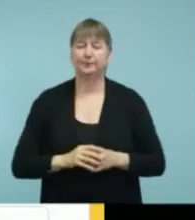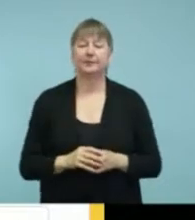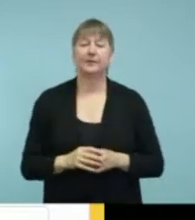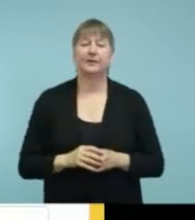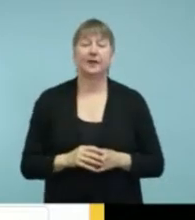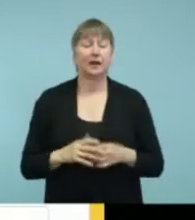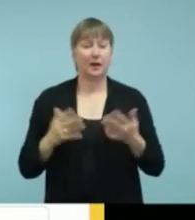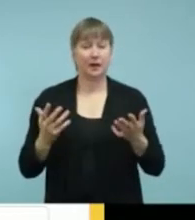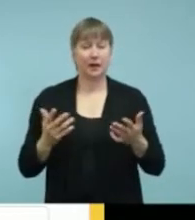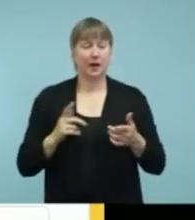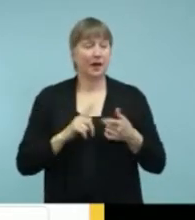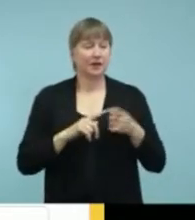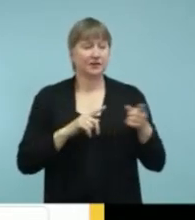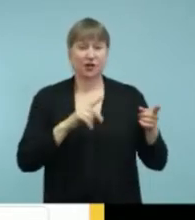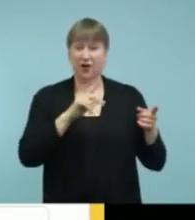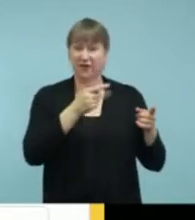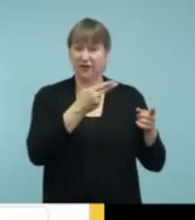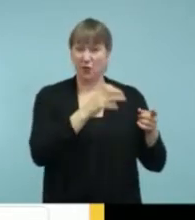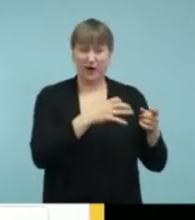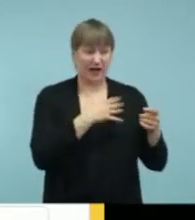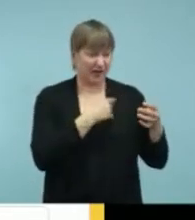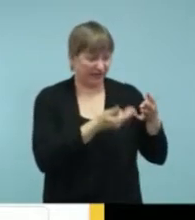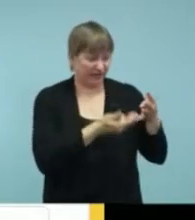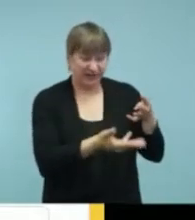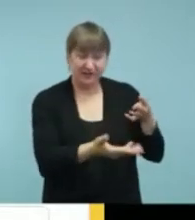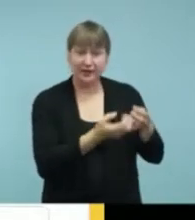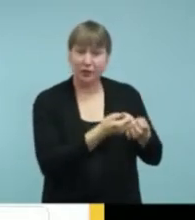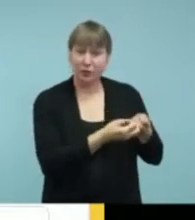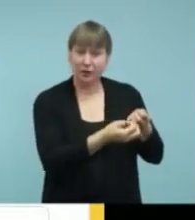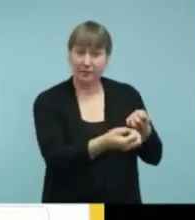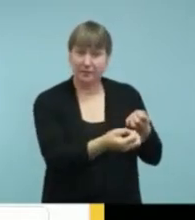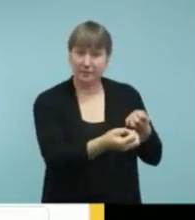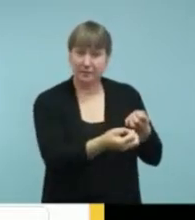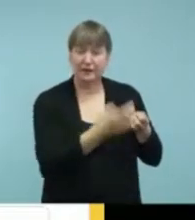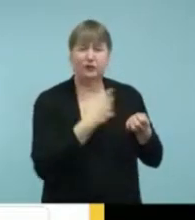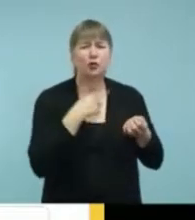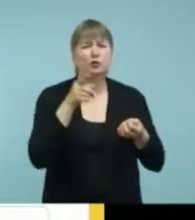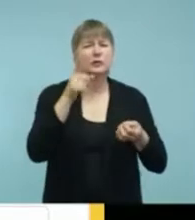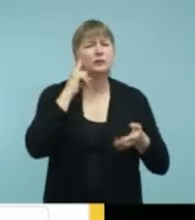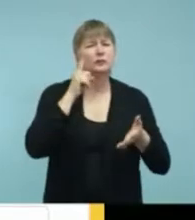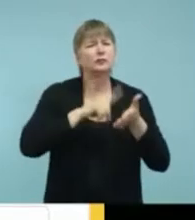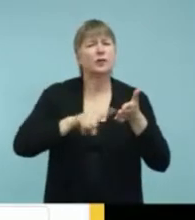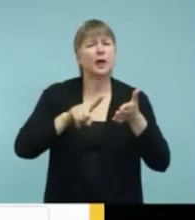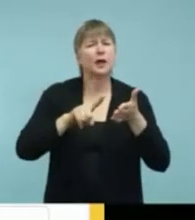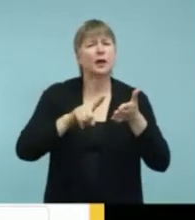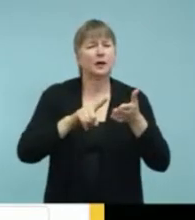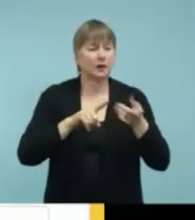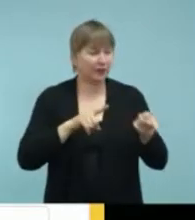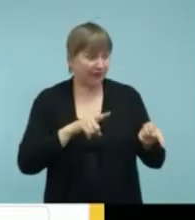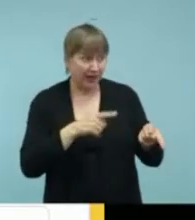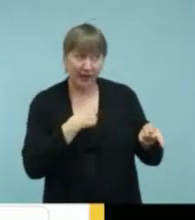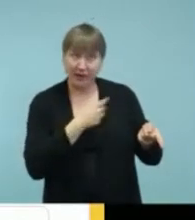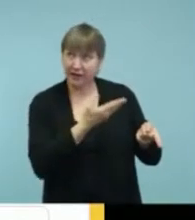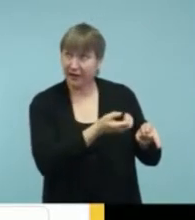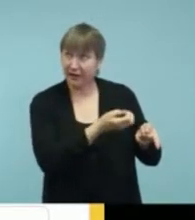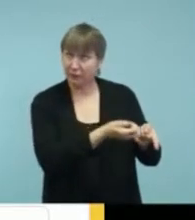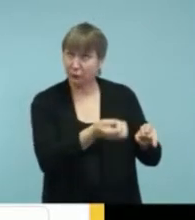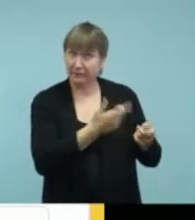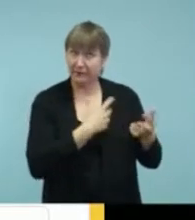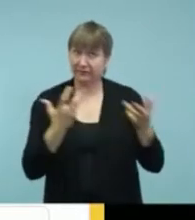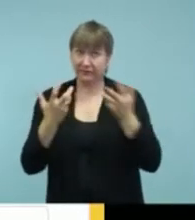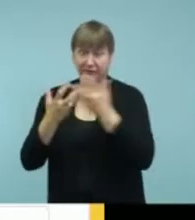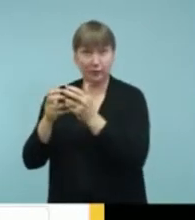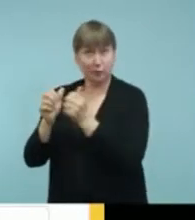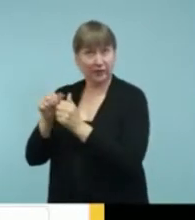accessories, you'll want to check with the audiologist to make sure that things are still compatible. There are still some